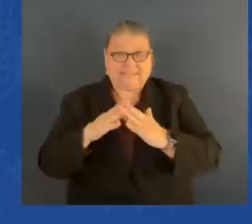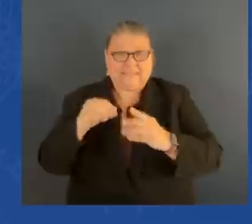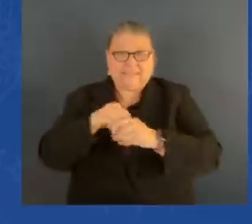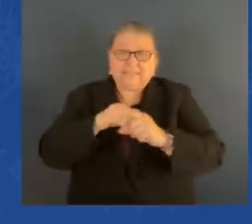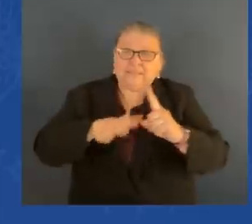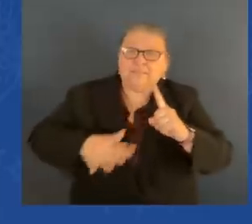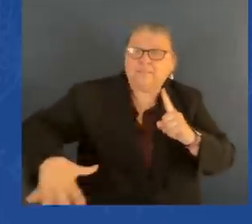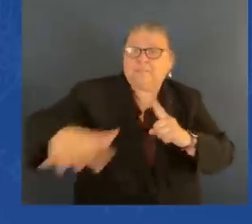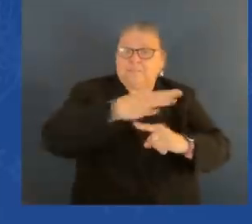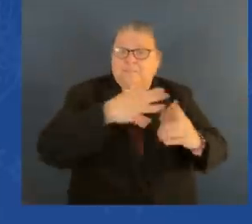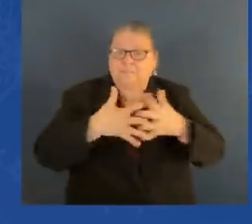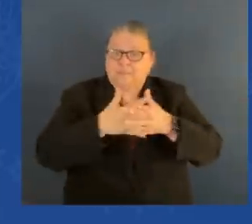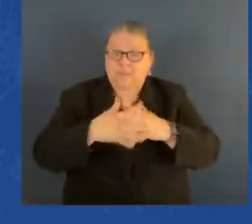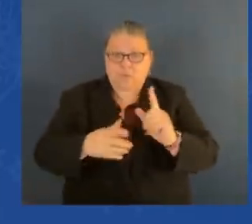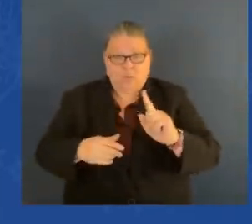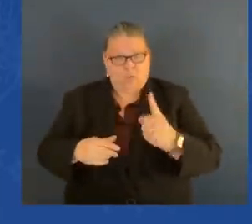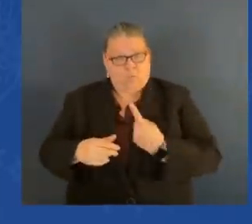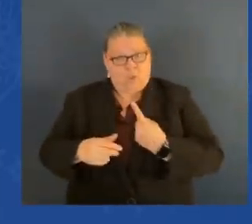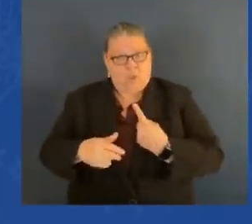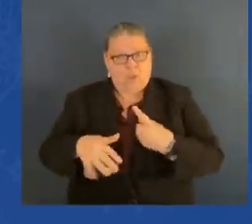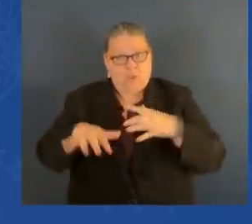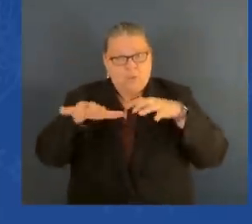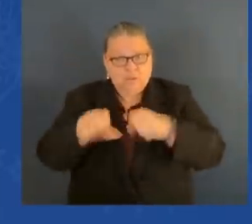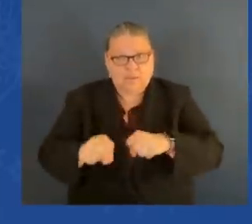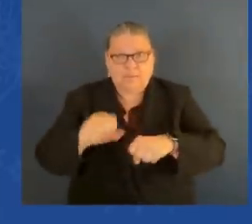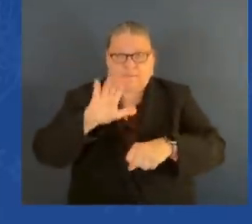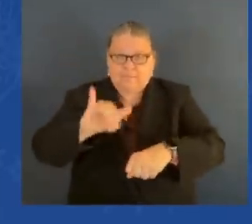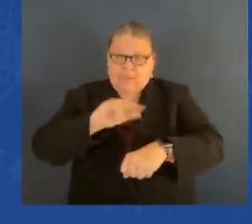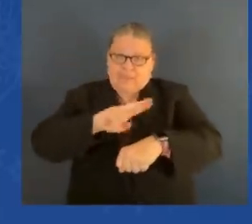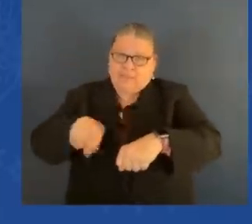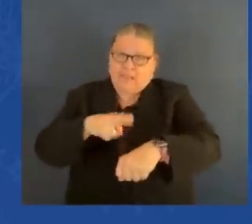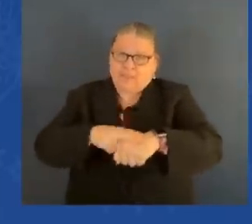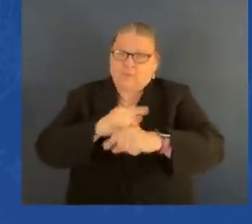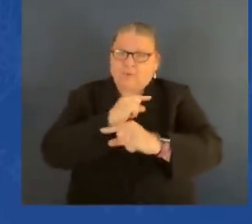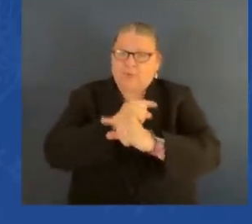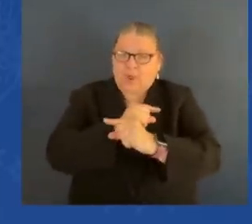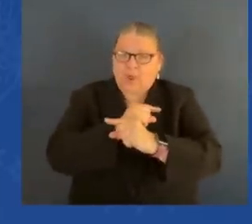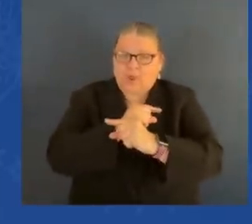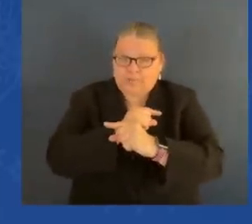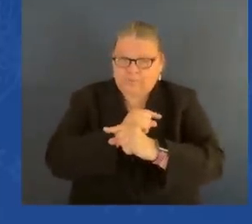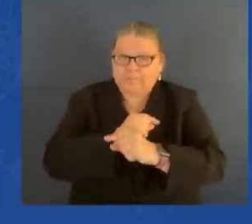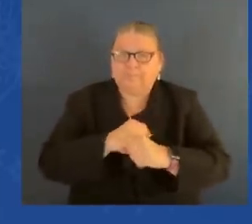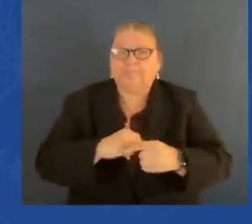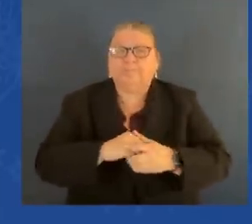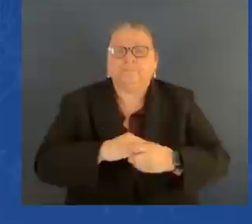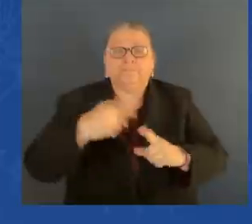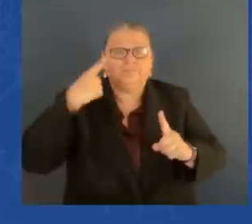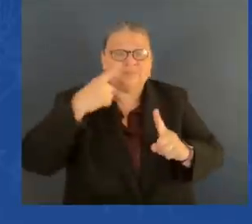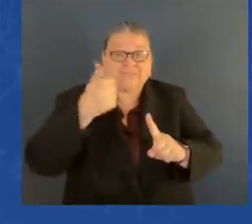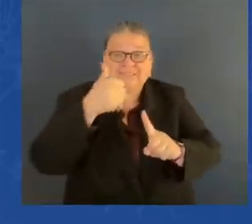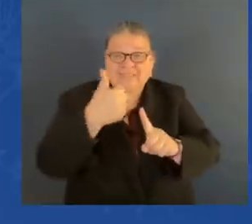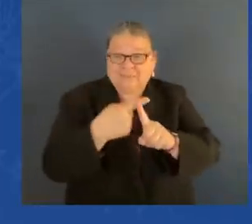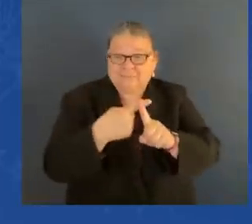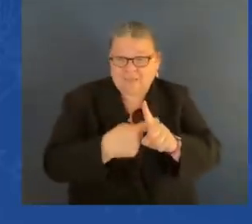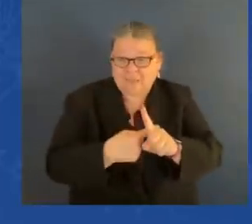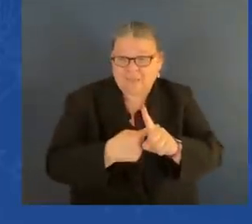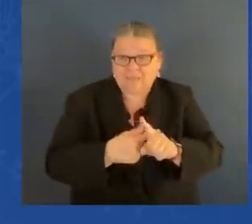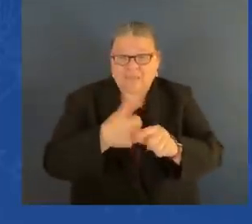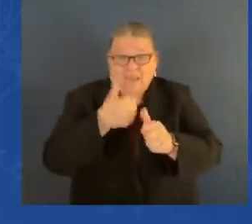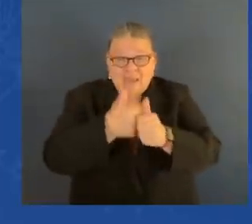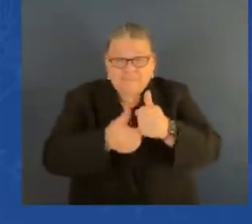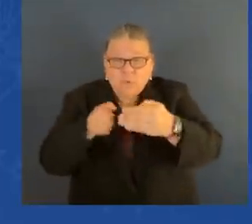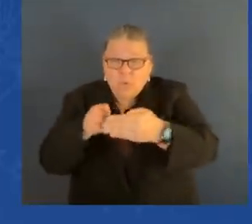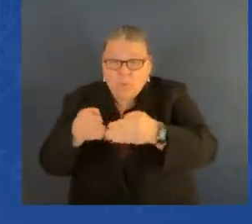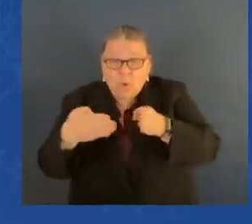with every coroner being occupied by a National Guard member with a drawn bayonet because of Dr. King's assassination